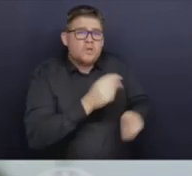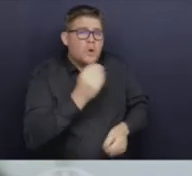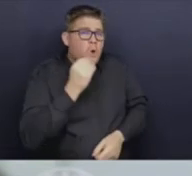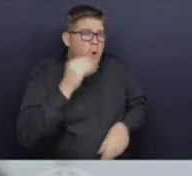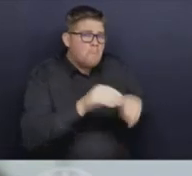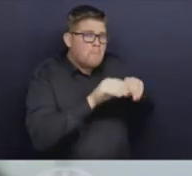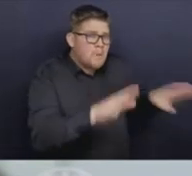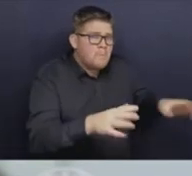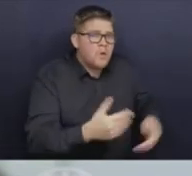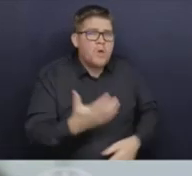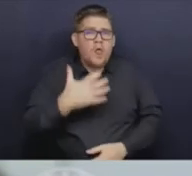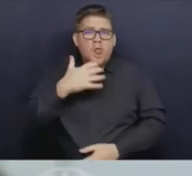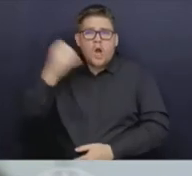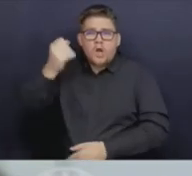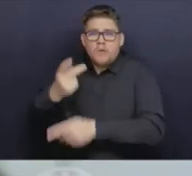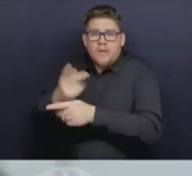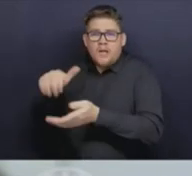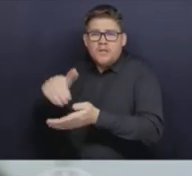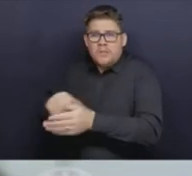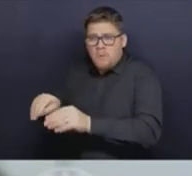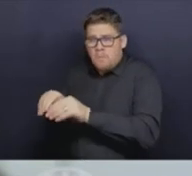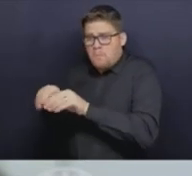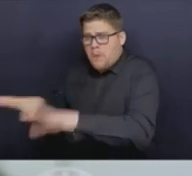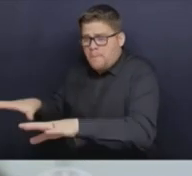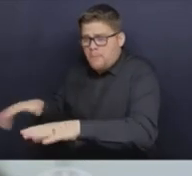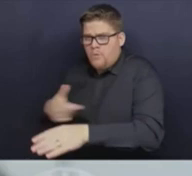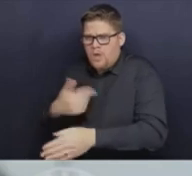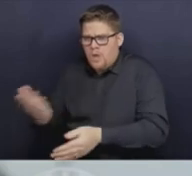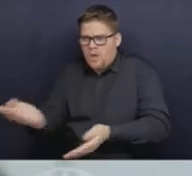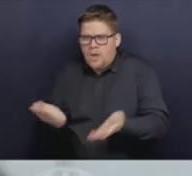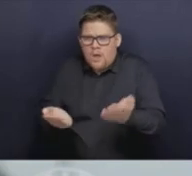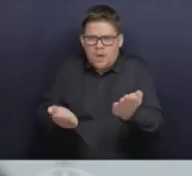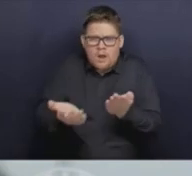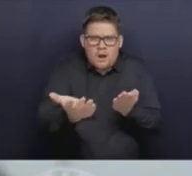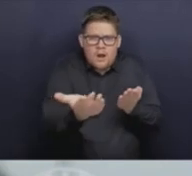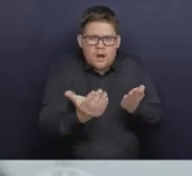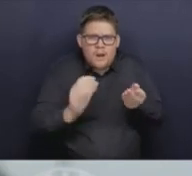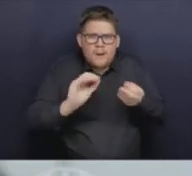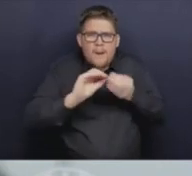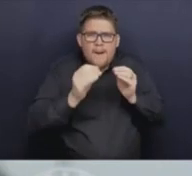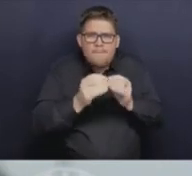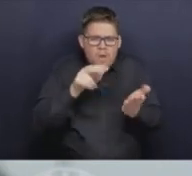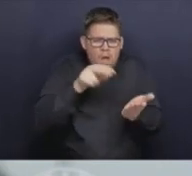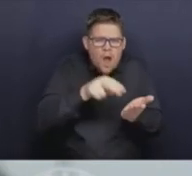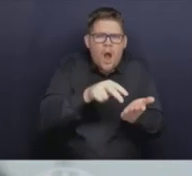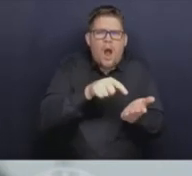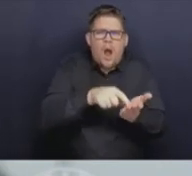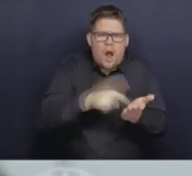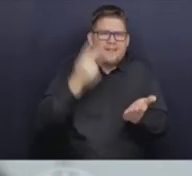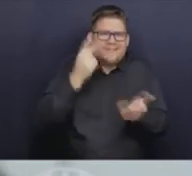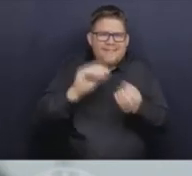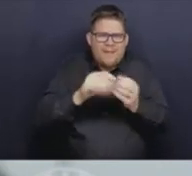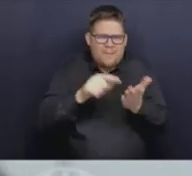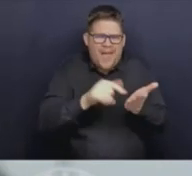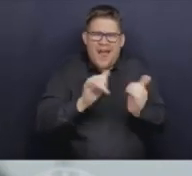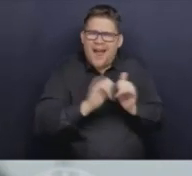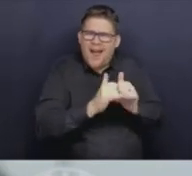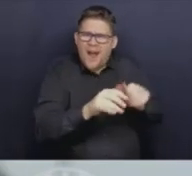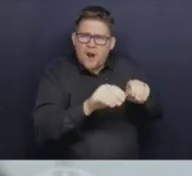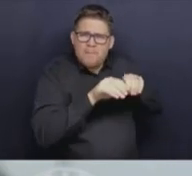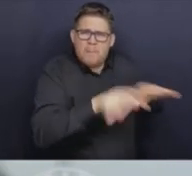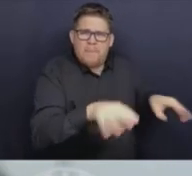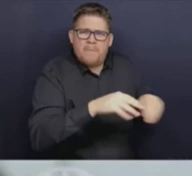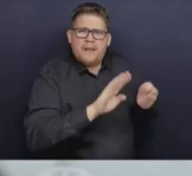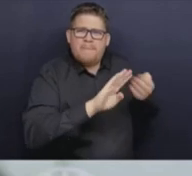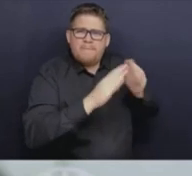are reported from different parts of the province. And that helps us understand spread in communities and impact on these most vulnerable